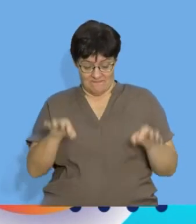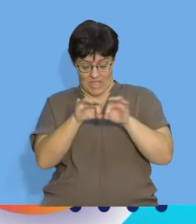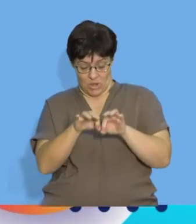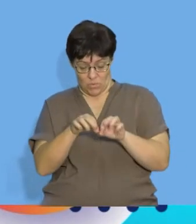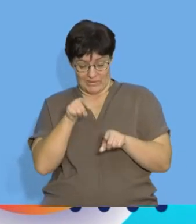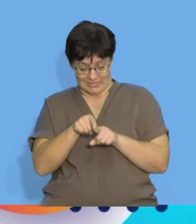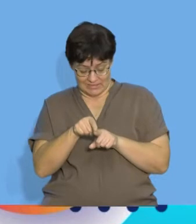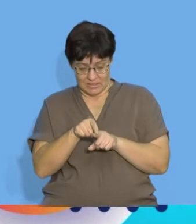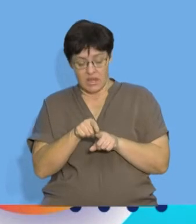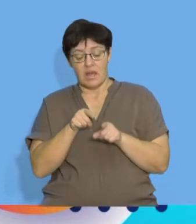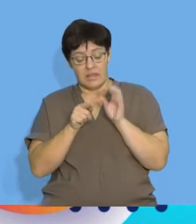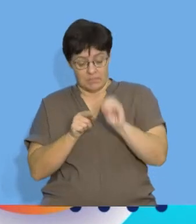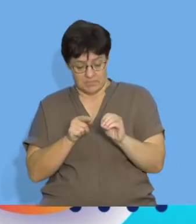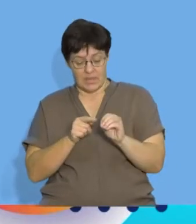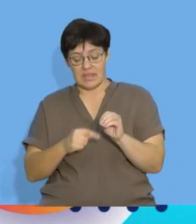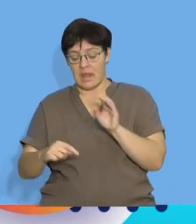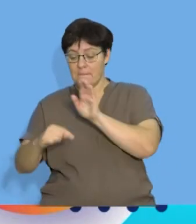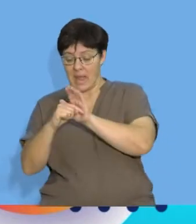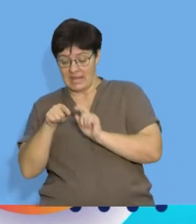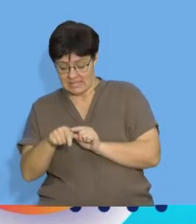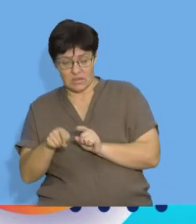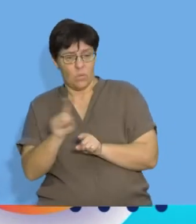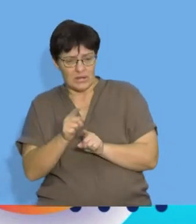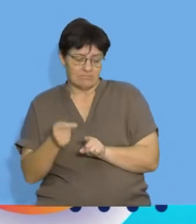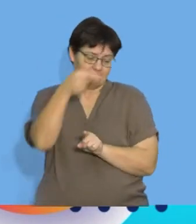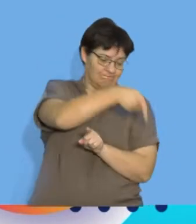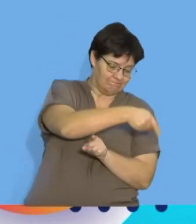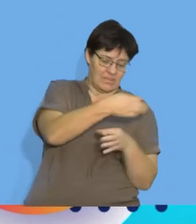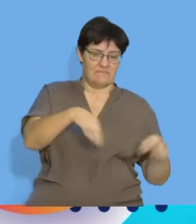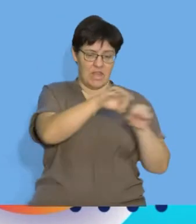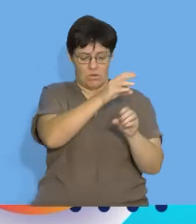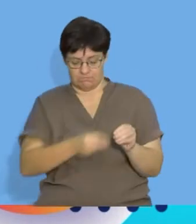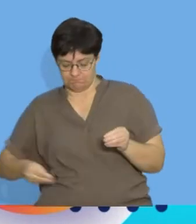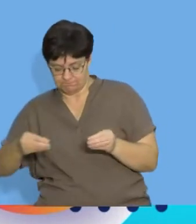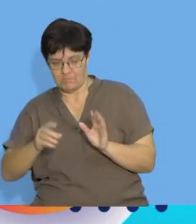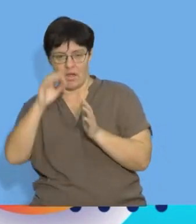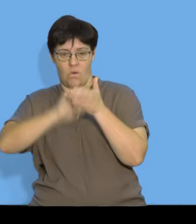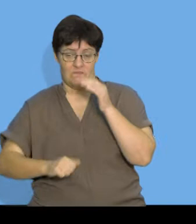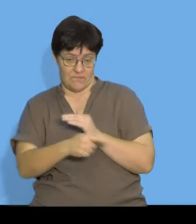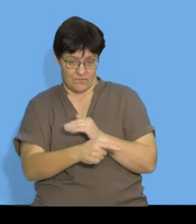subtracting the value of the term that comes before it. Let's have a look at the next slide.